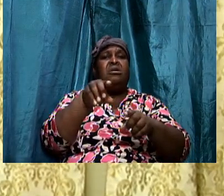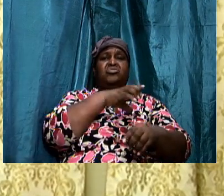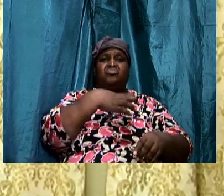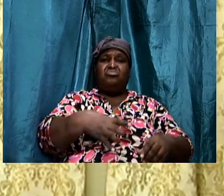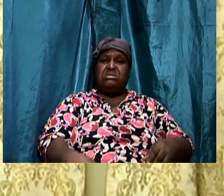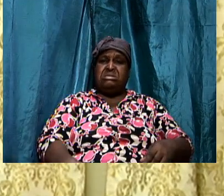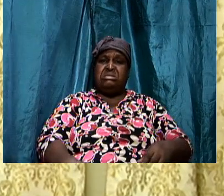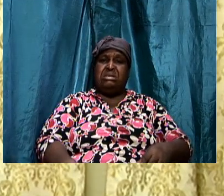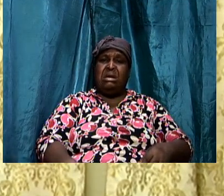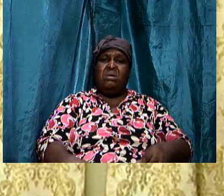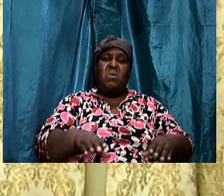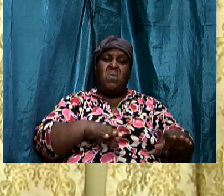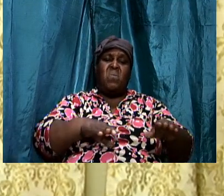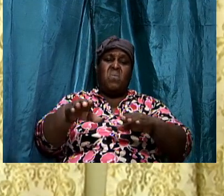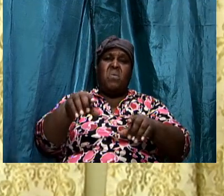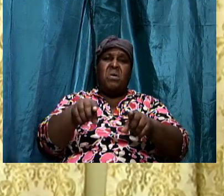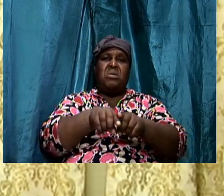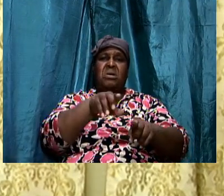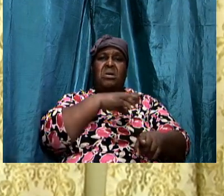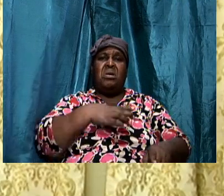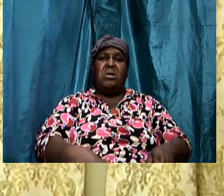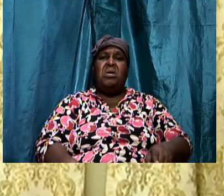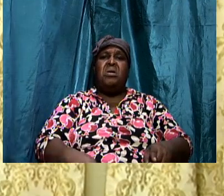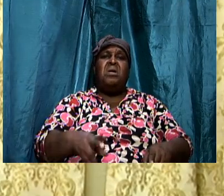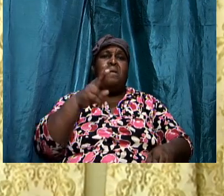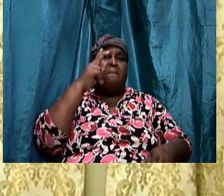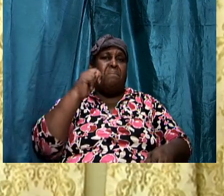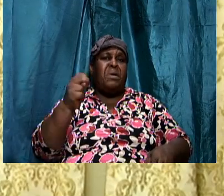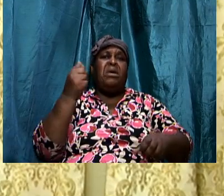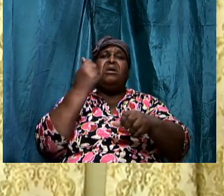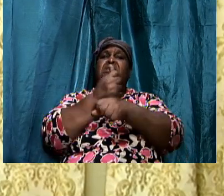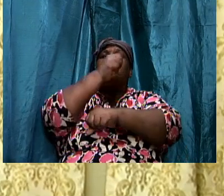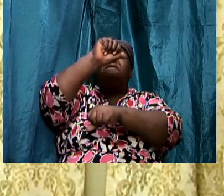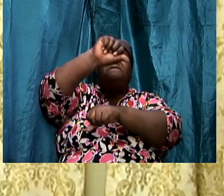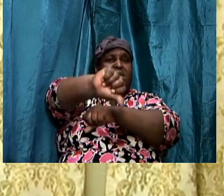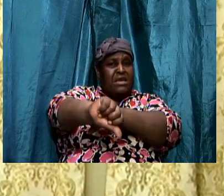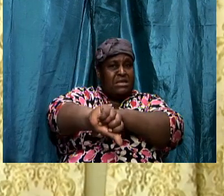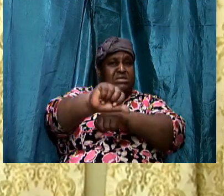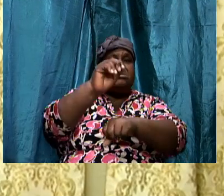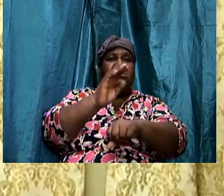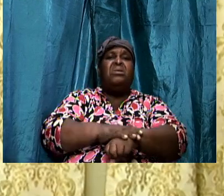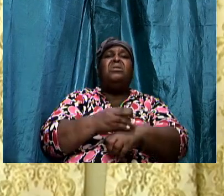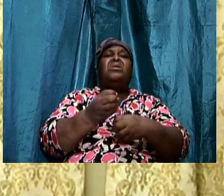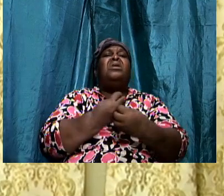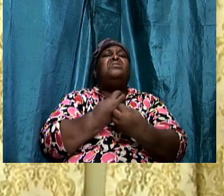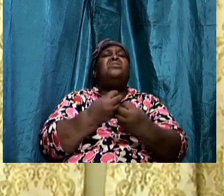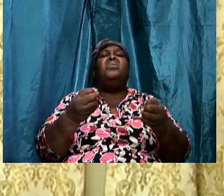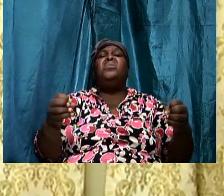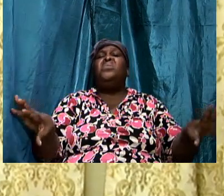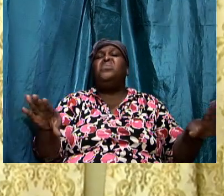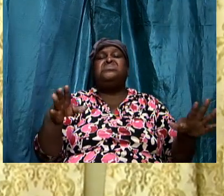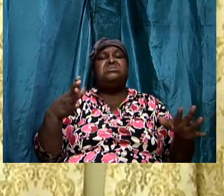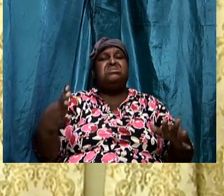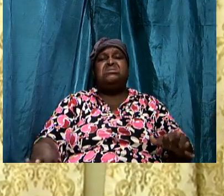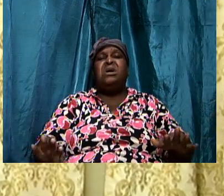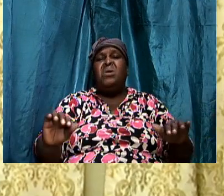go through being defeated on the losing side wondering how is it that I am not having the upper